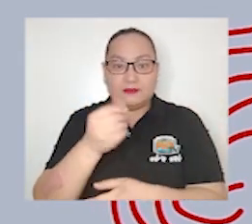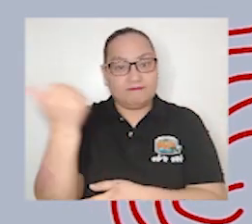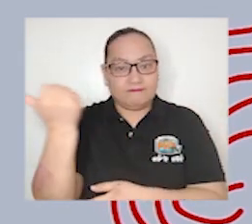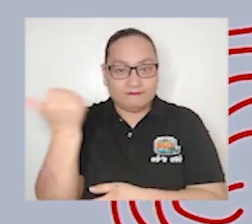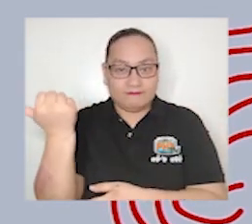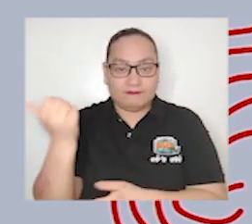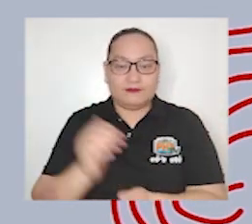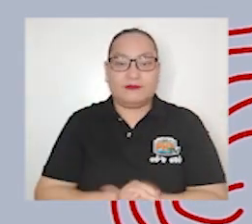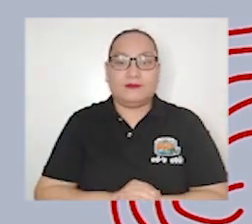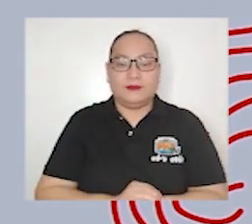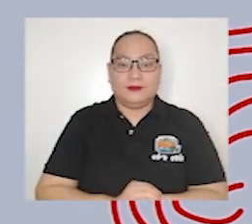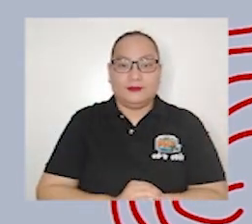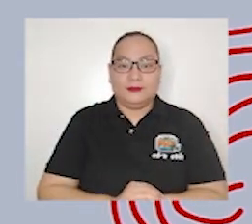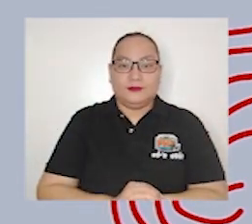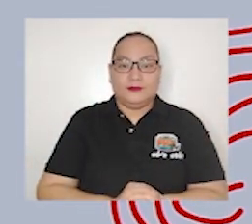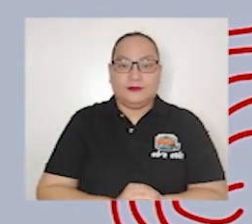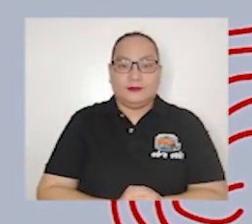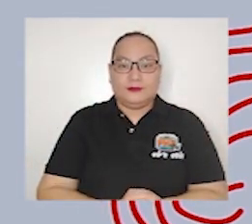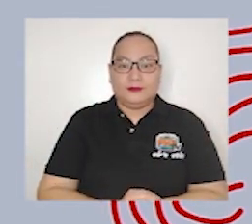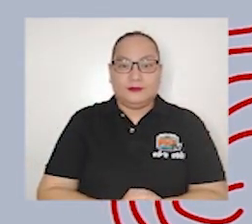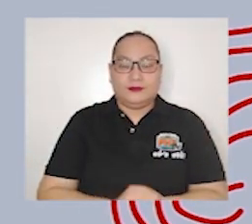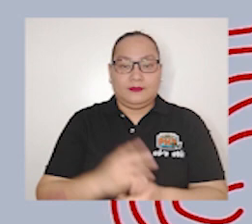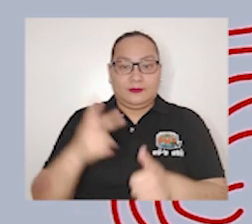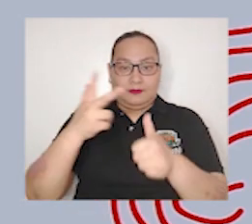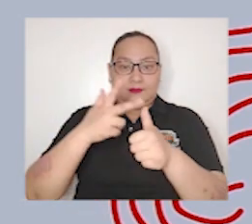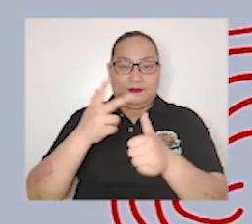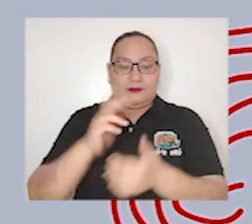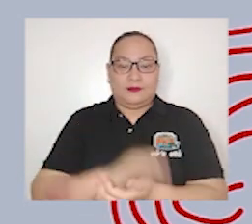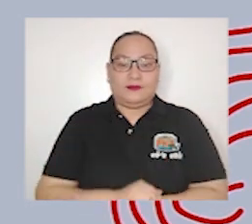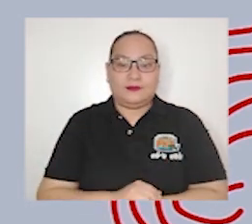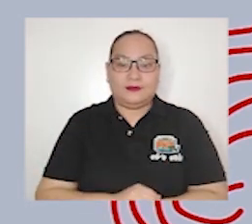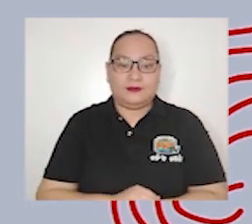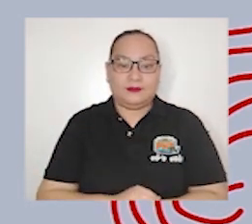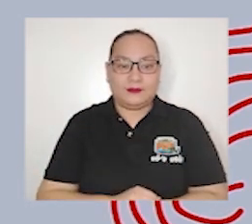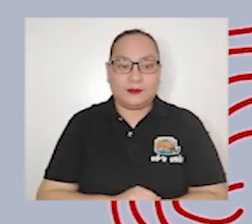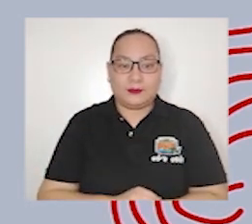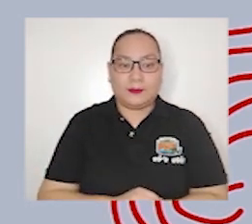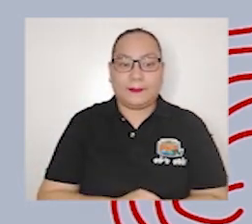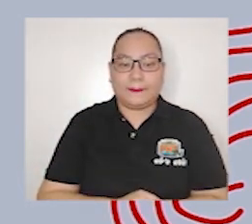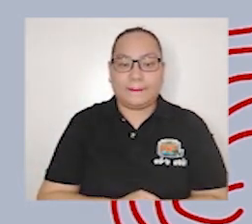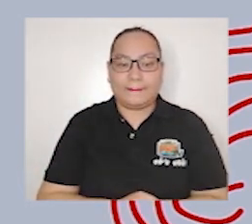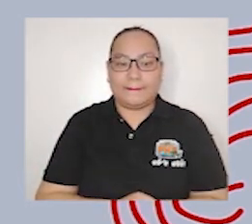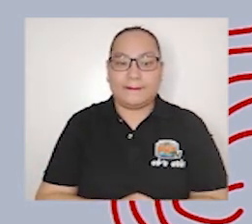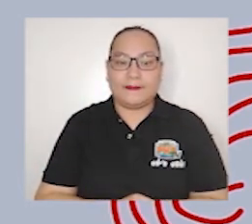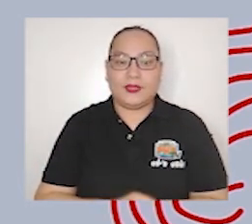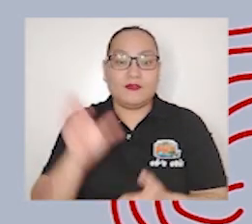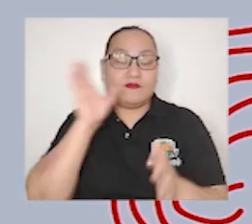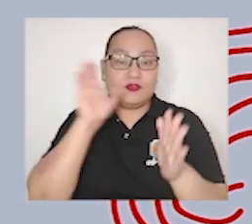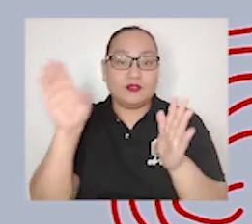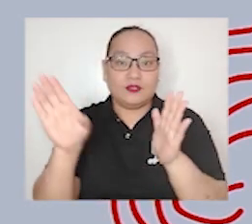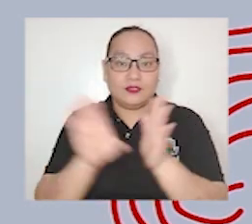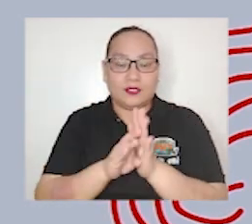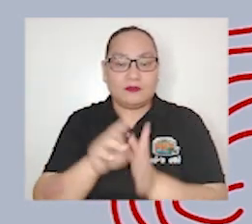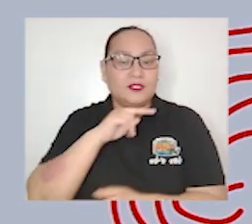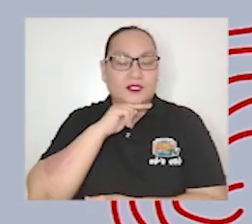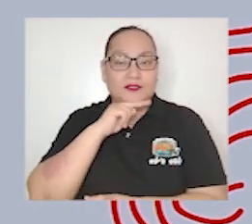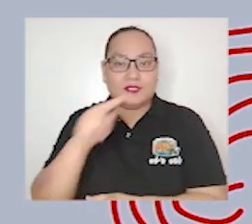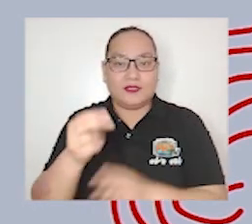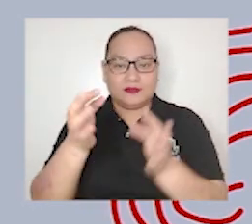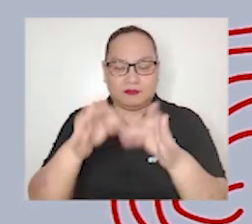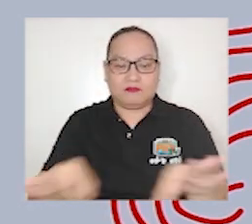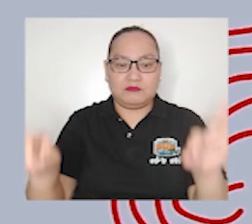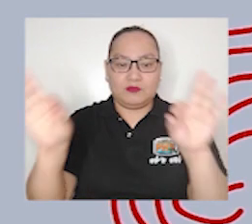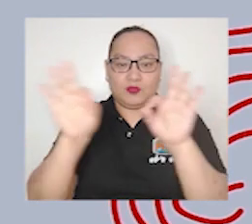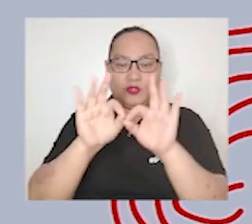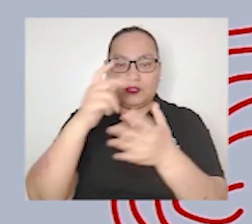among others three next statement is photographs are not an essential